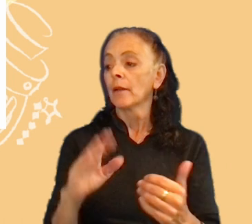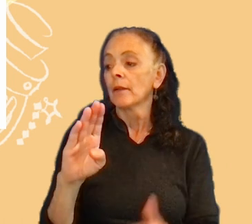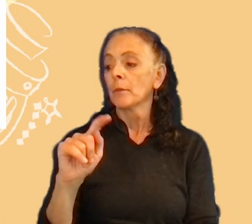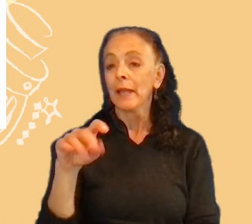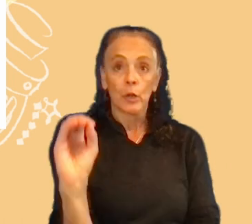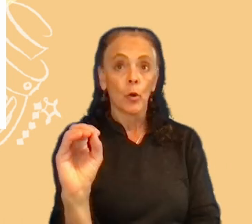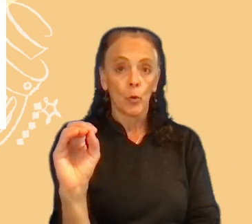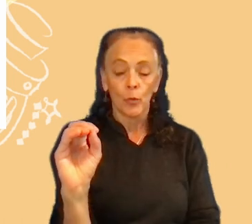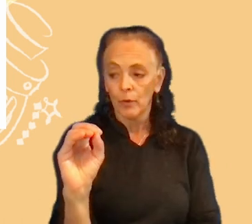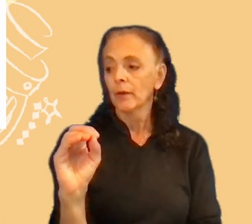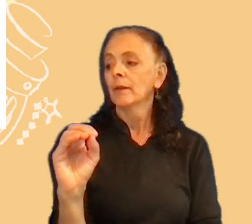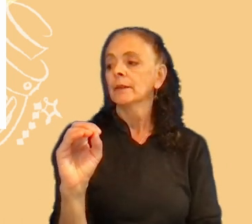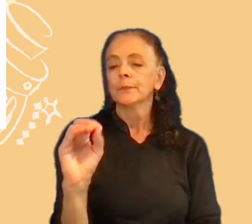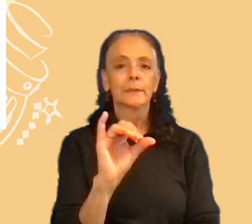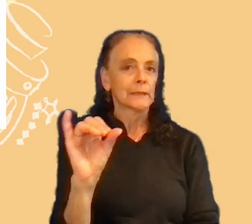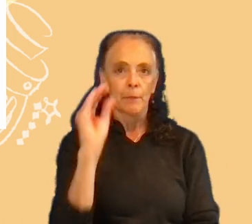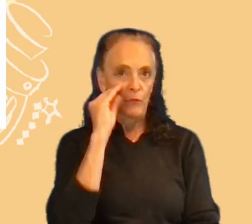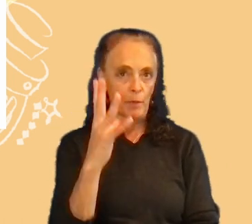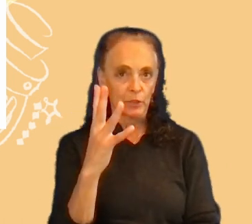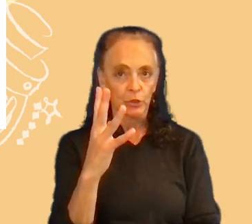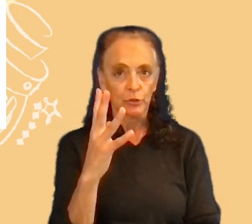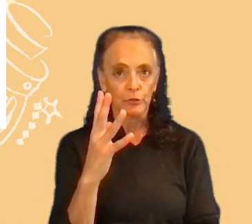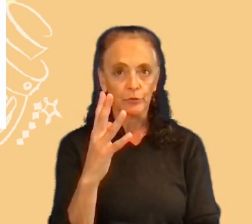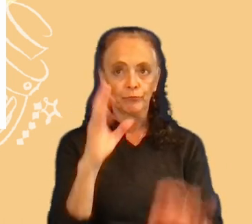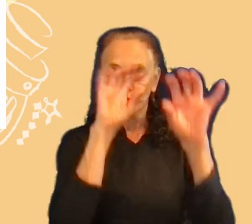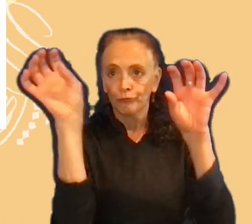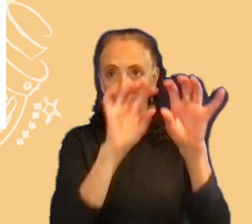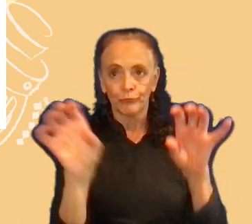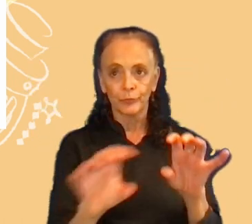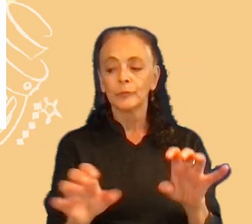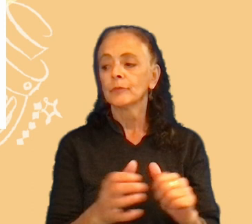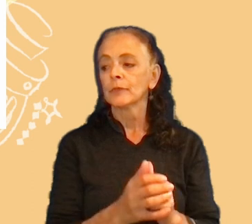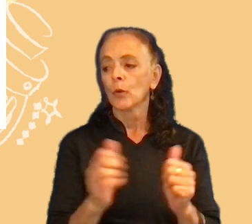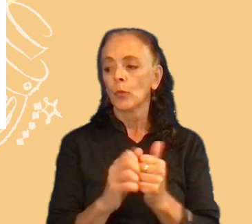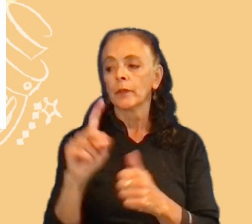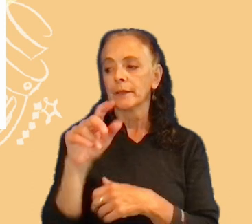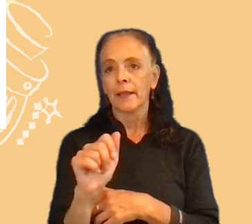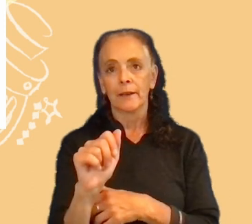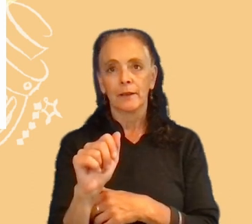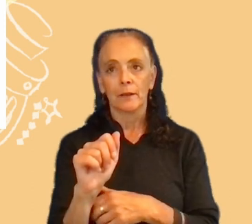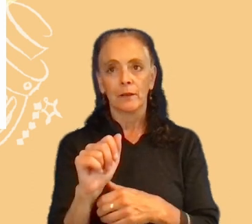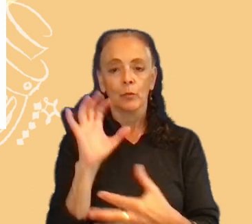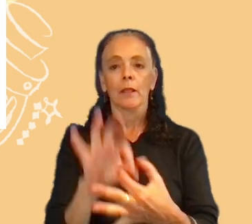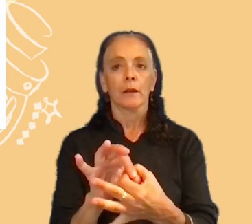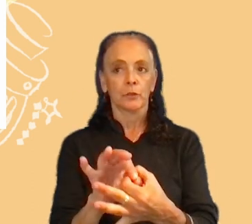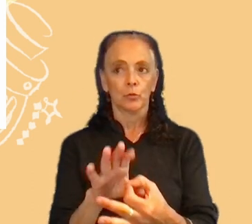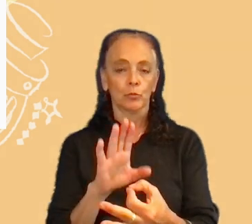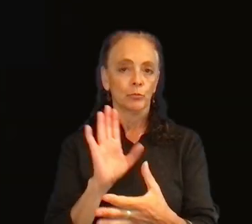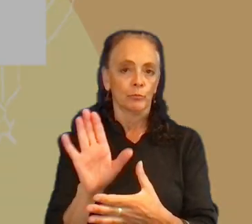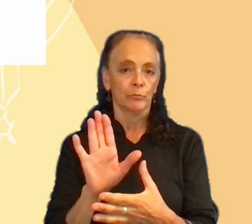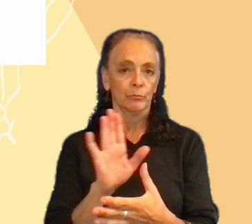and the same information, just with data related to this persona.